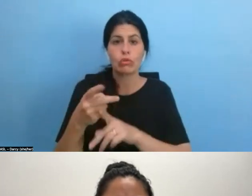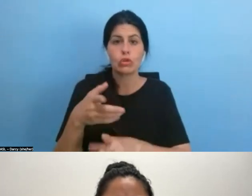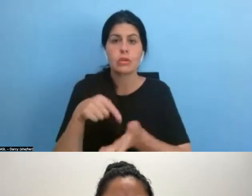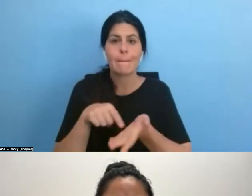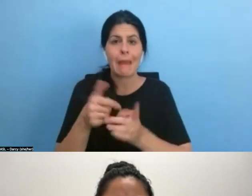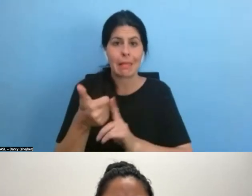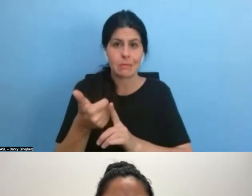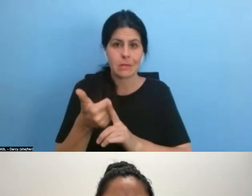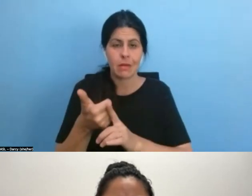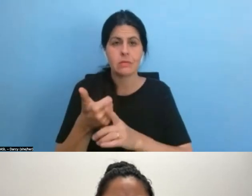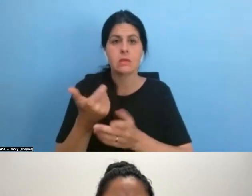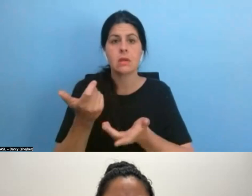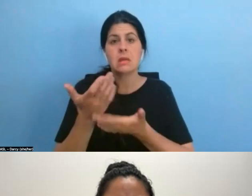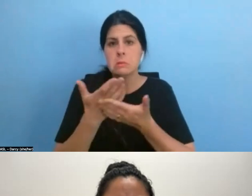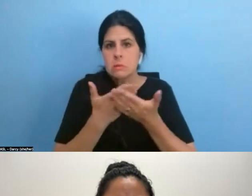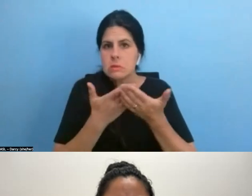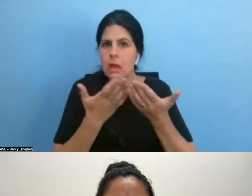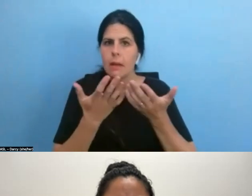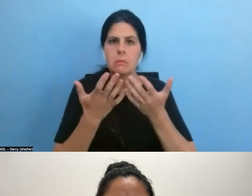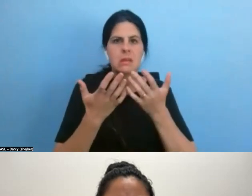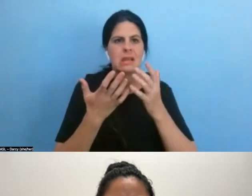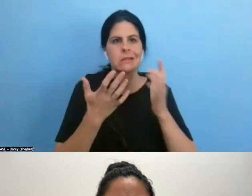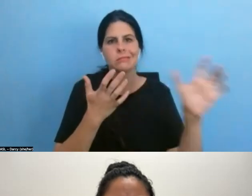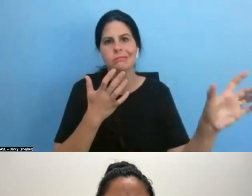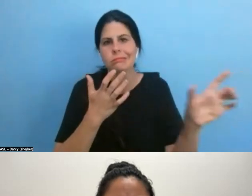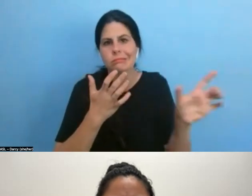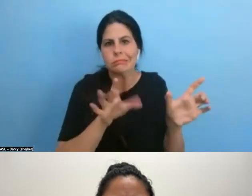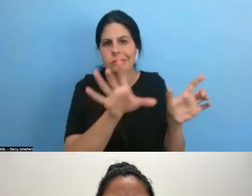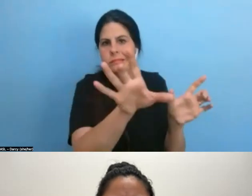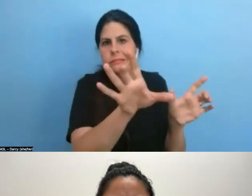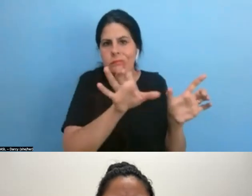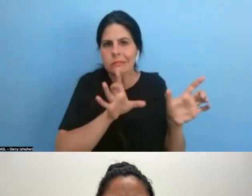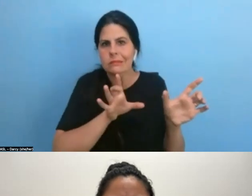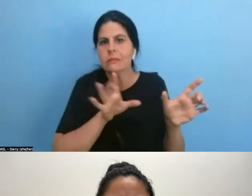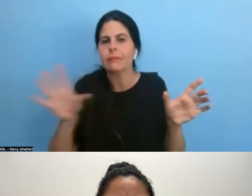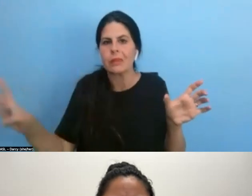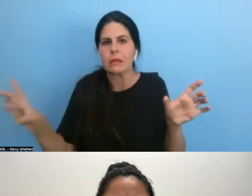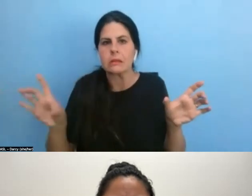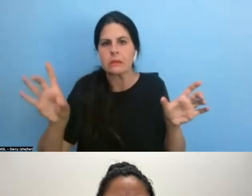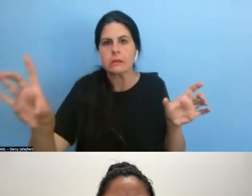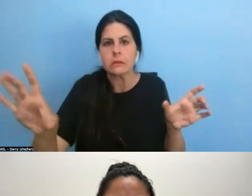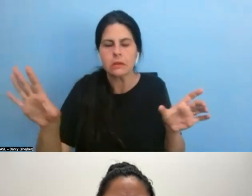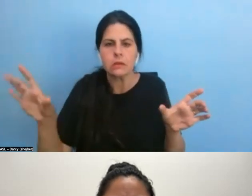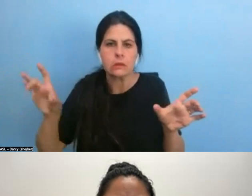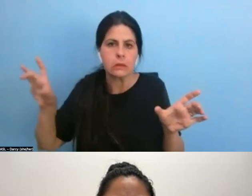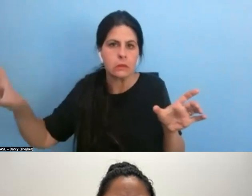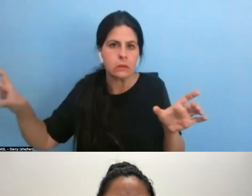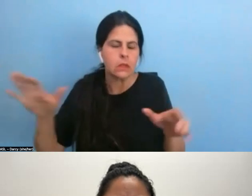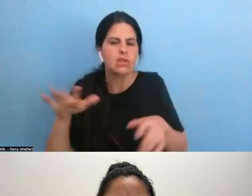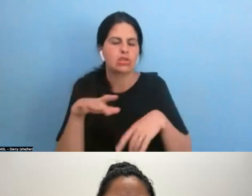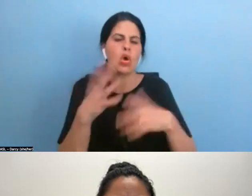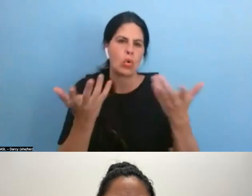will kind of, um, carve out different things. A producer will be paid specifically for doing the line producing, um,